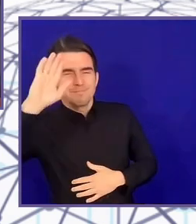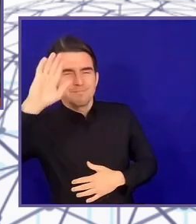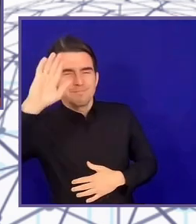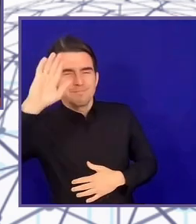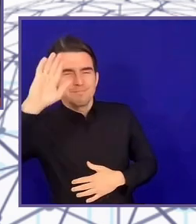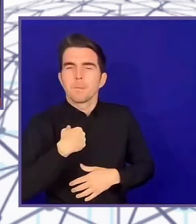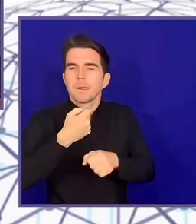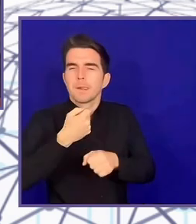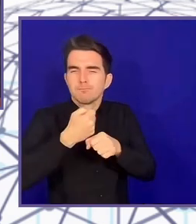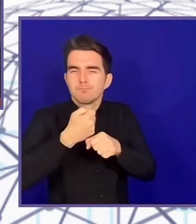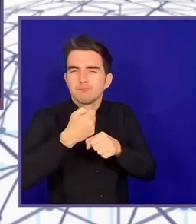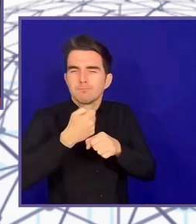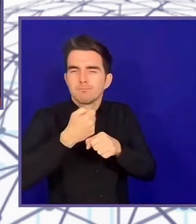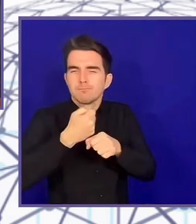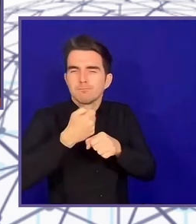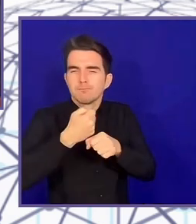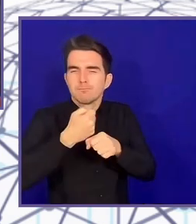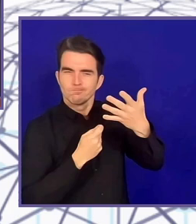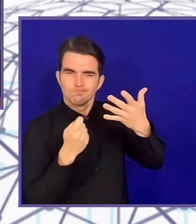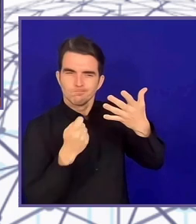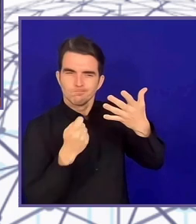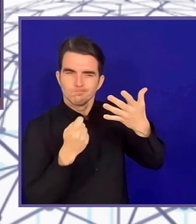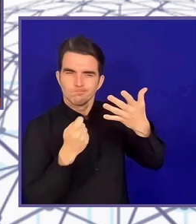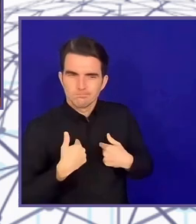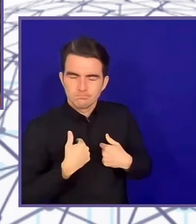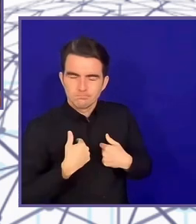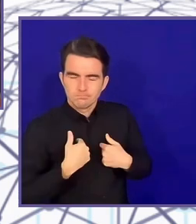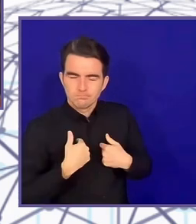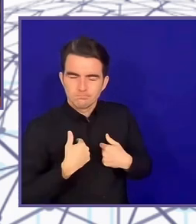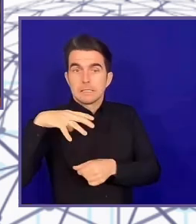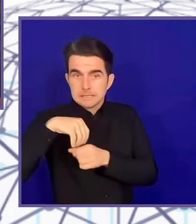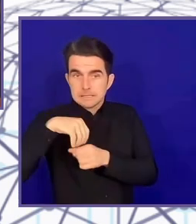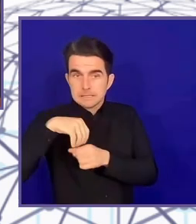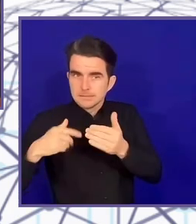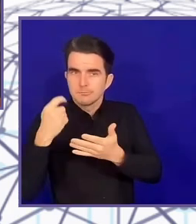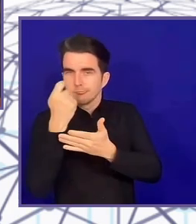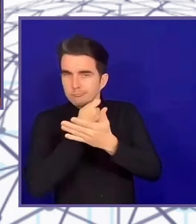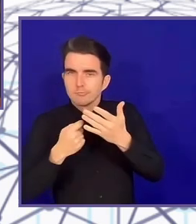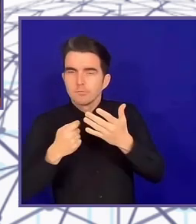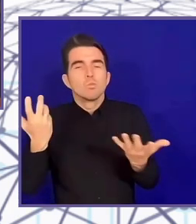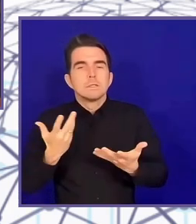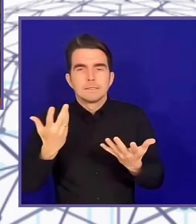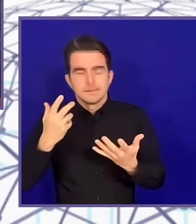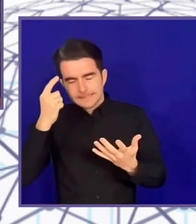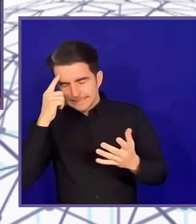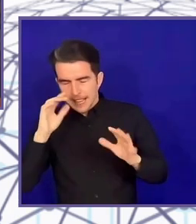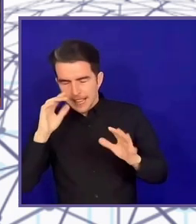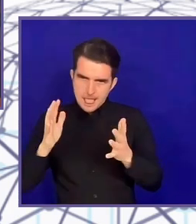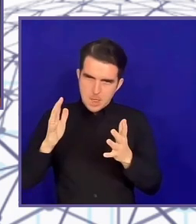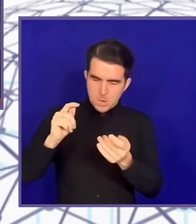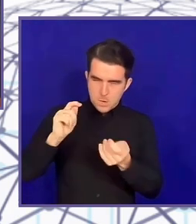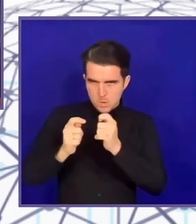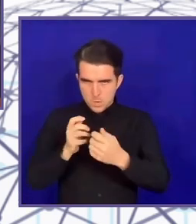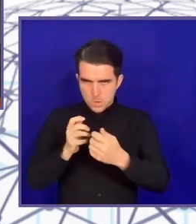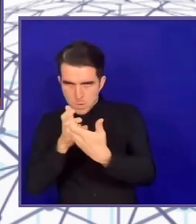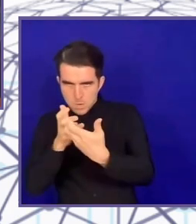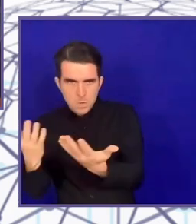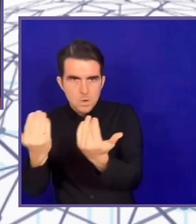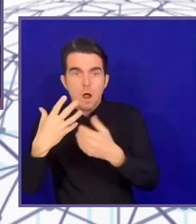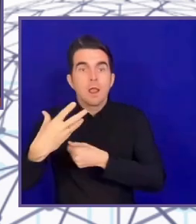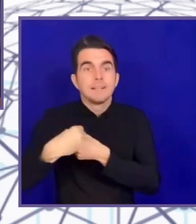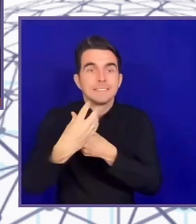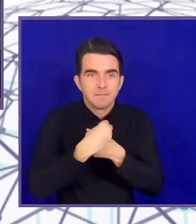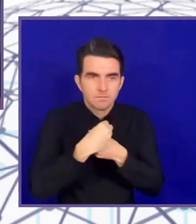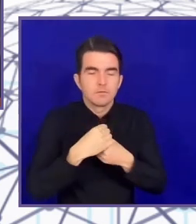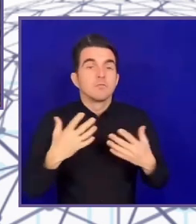as fashion design. And this was super interesting and funny. I'm going to maybe do a silly question, but I